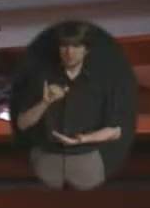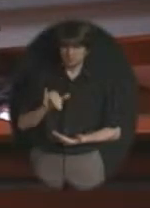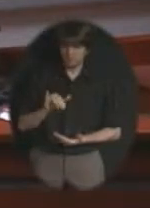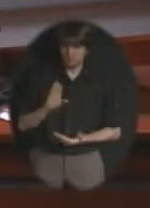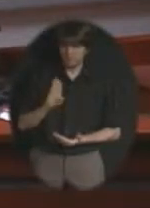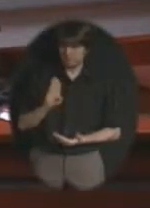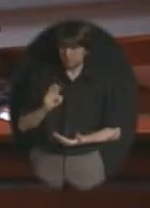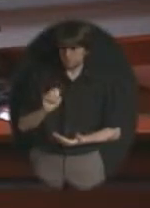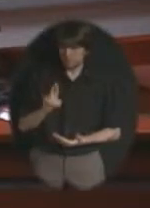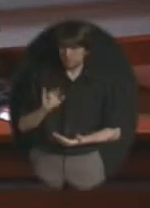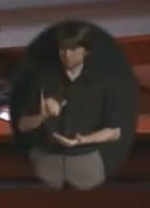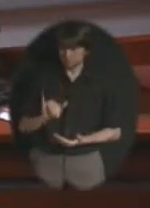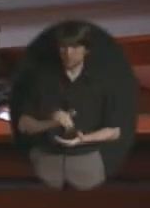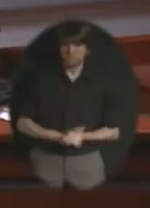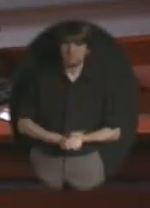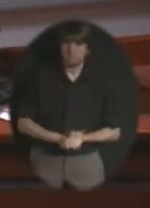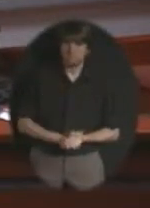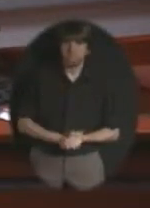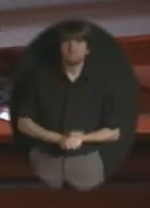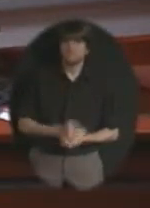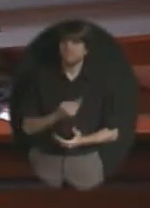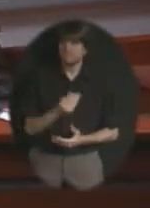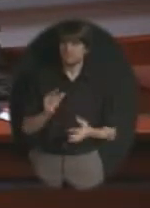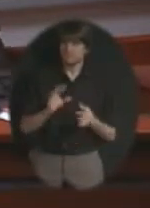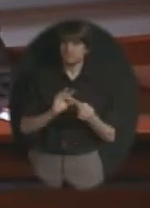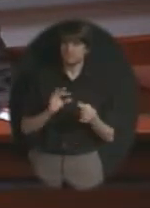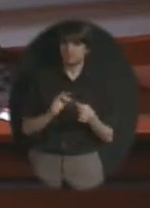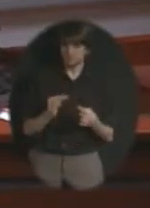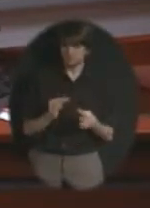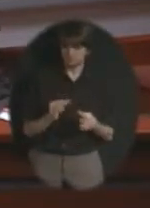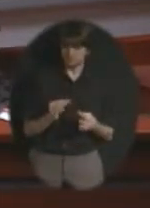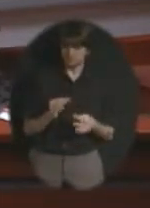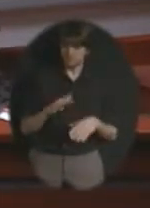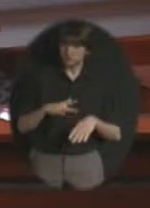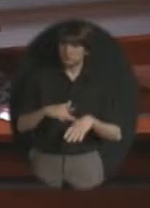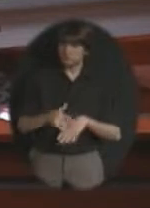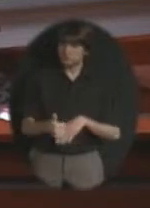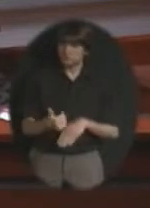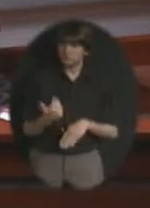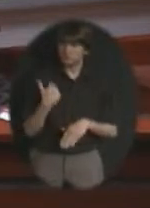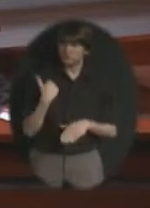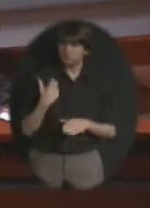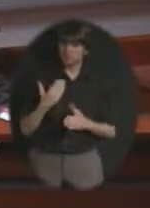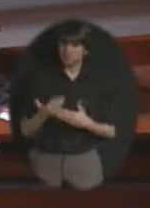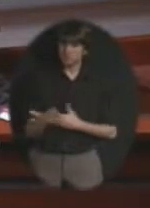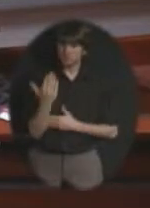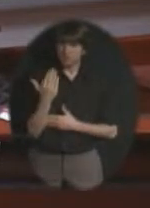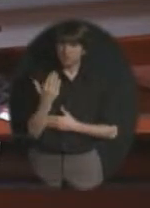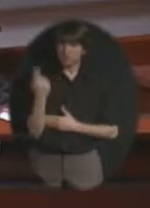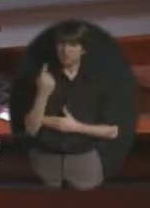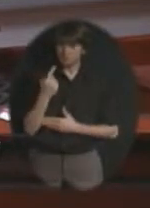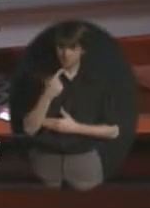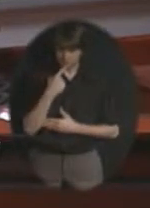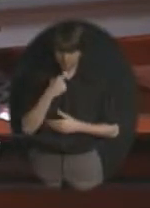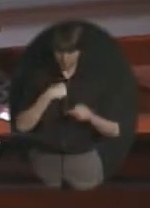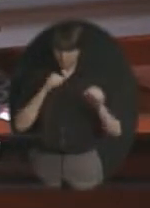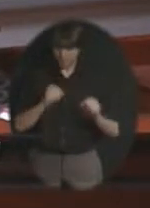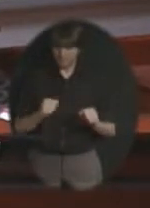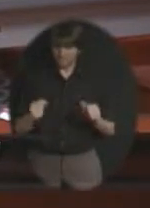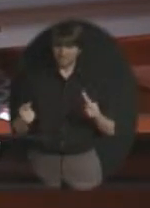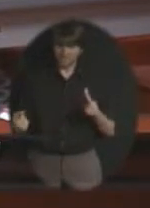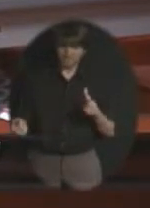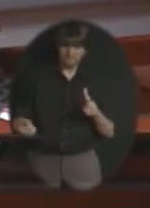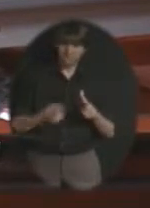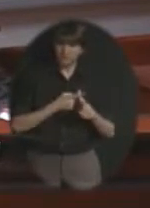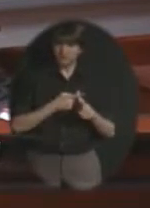early this morning I had an email encouraging me that I could go down in history as the first superintendent to call a snow day